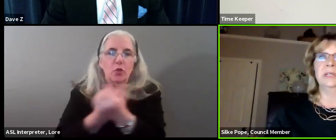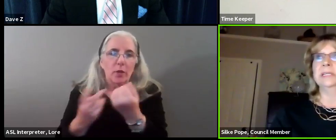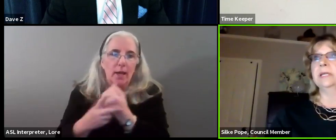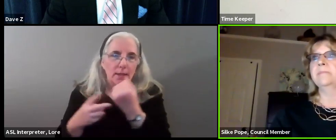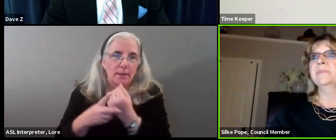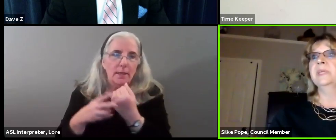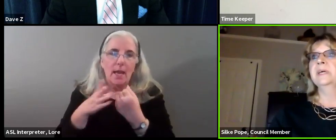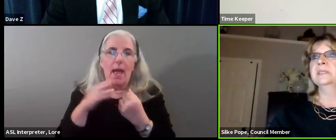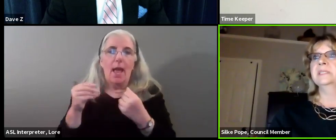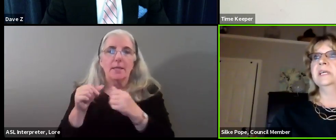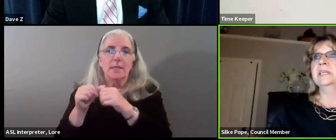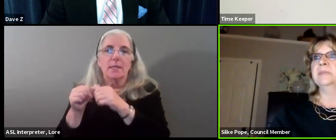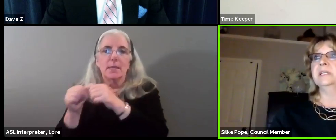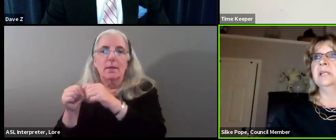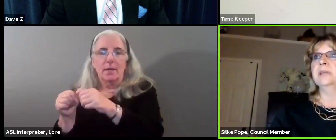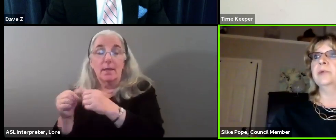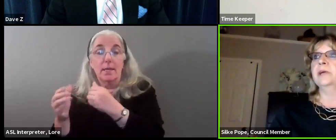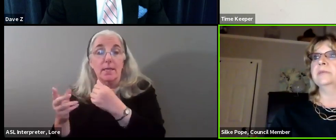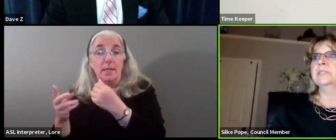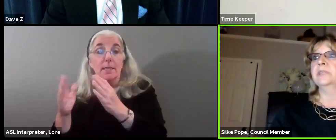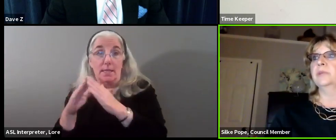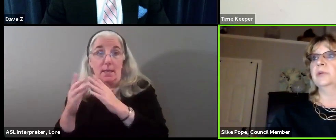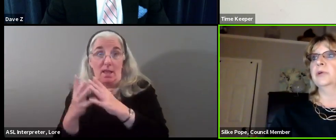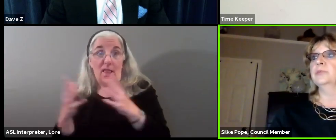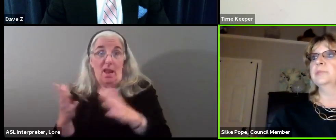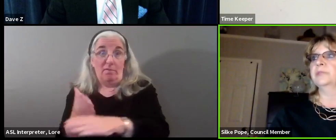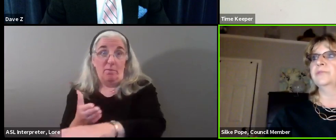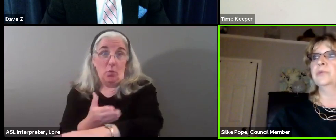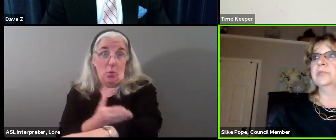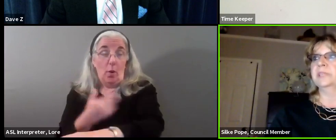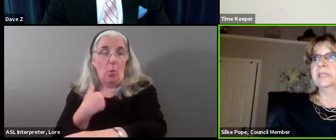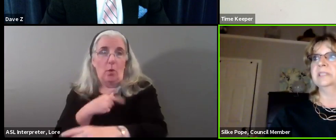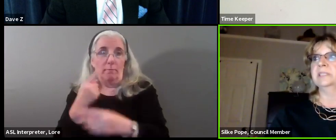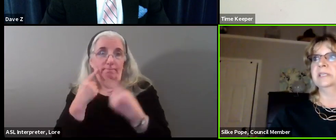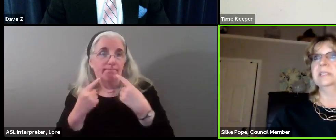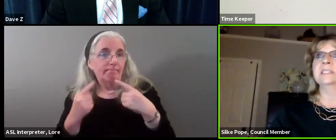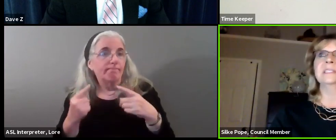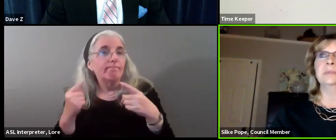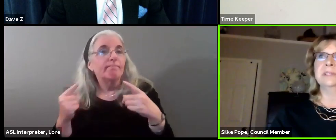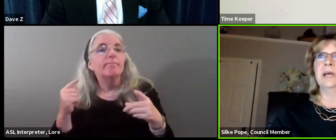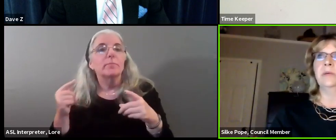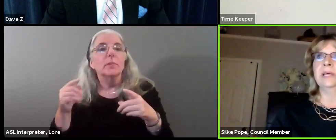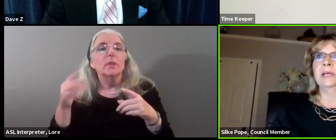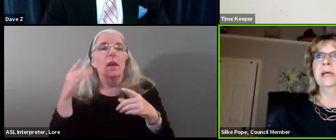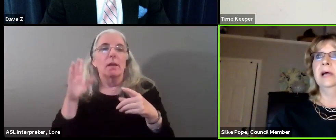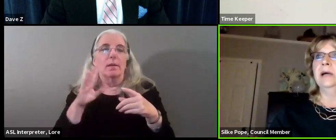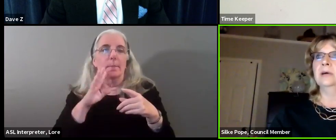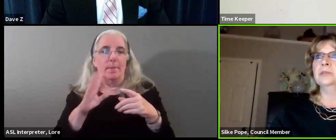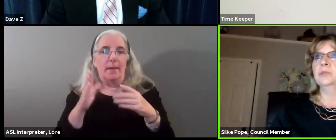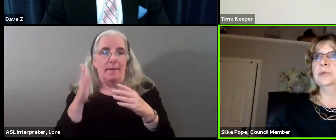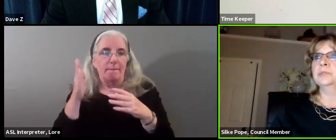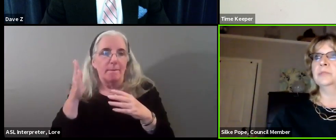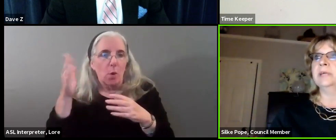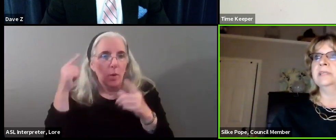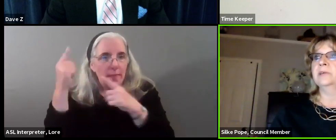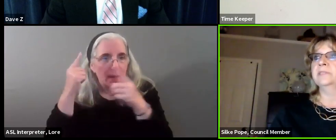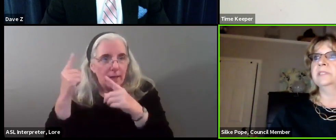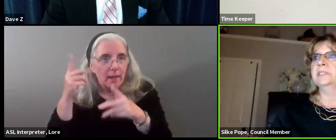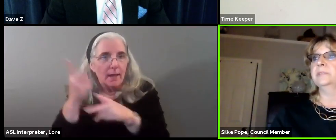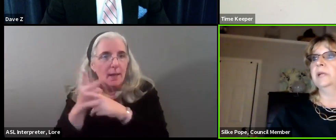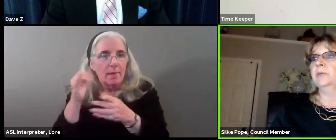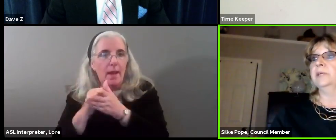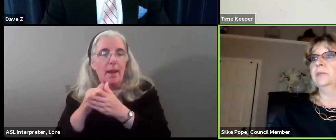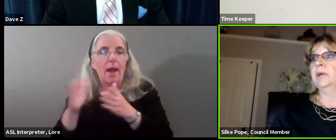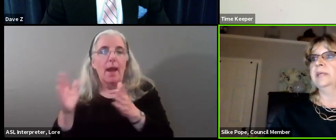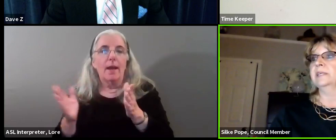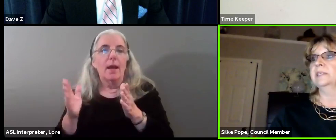sustainability. The city has made a lot of progress and we are known to be a forward-thinking city. Let's keep it that way. I also oppose the widening of the